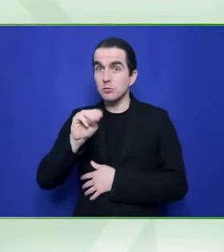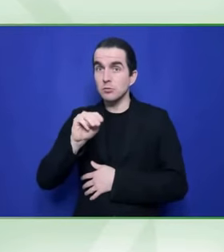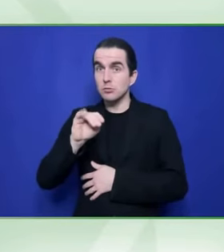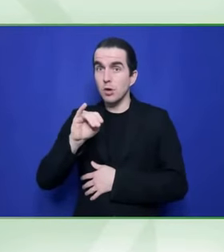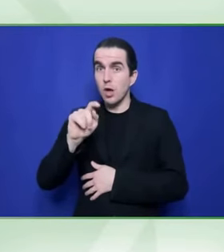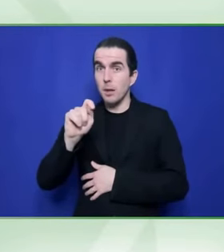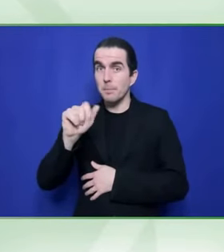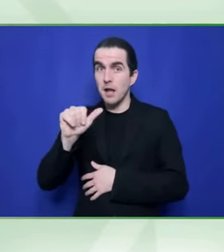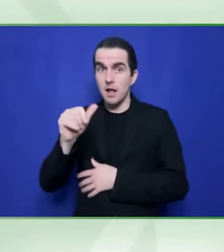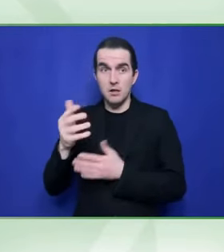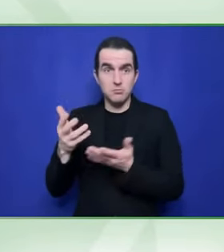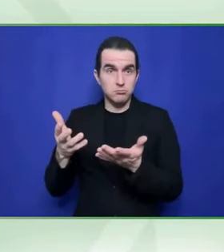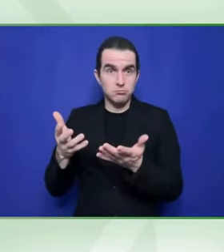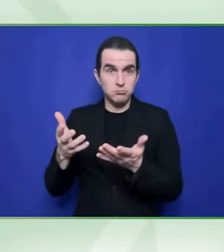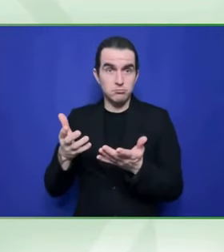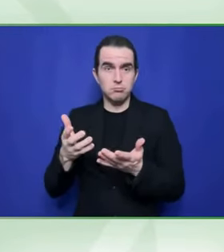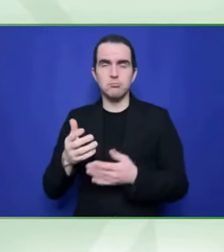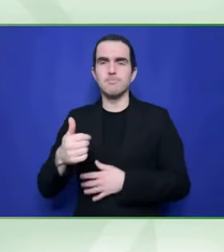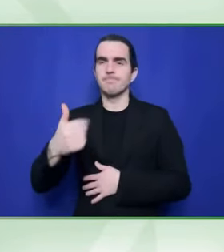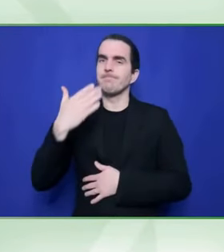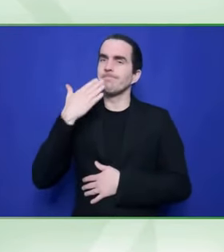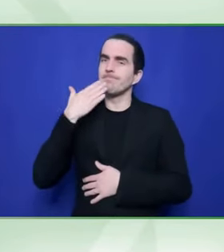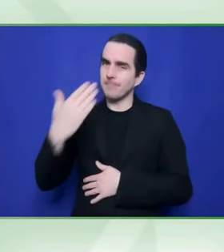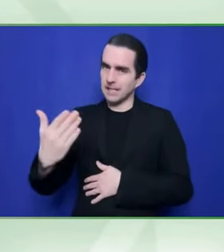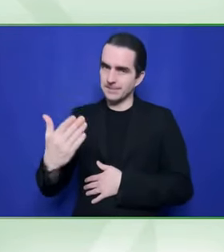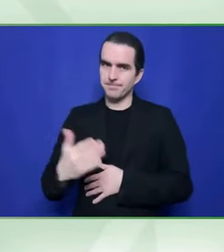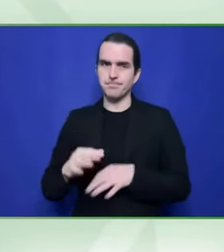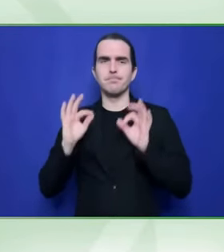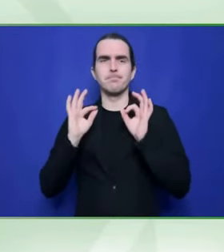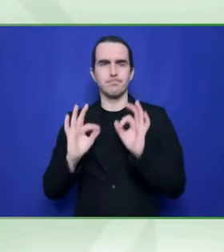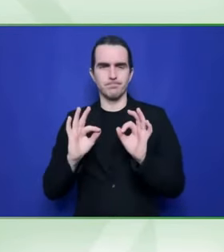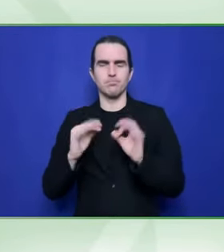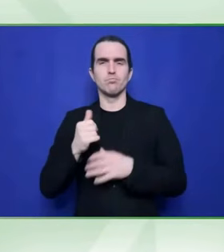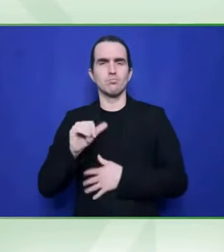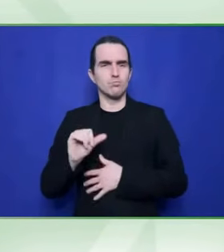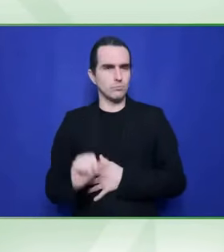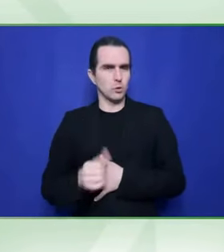a country do? How does a region do? But I would caution and say that